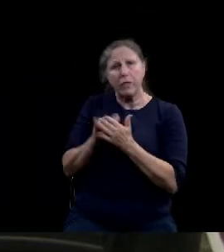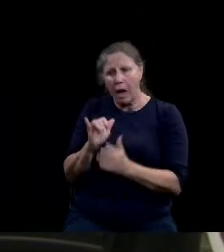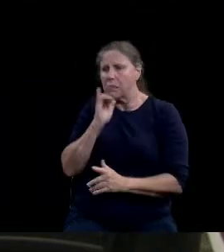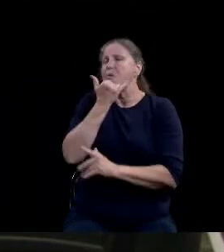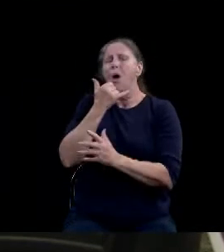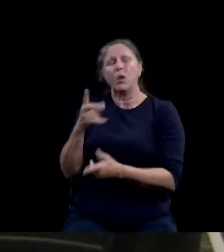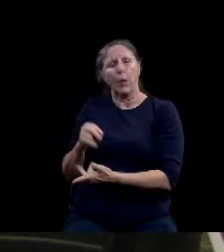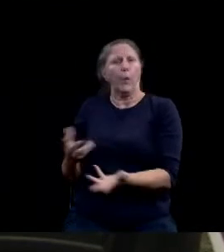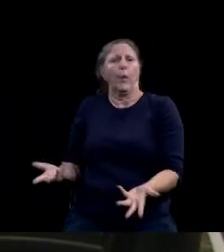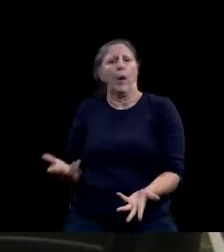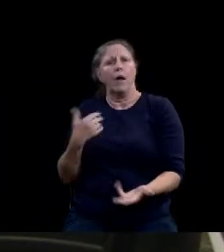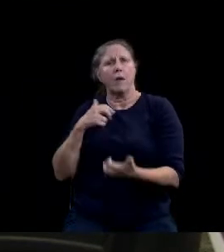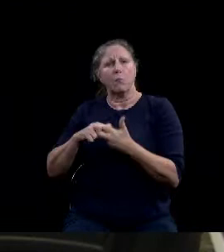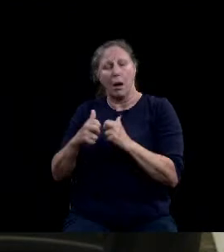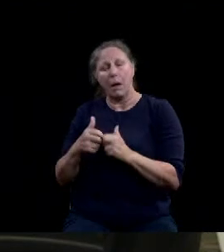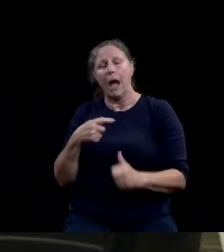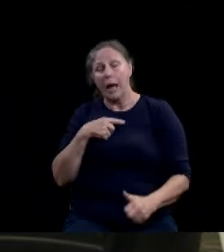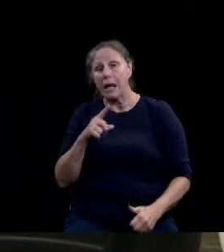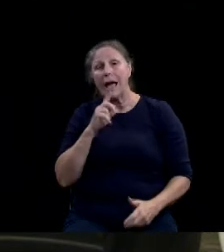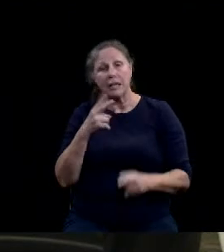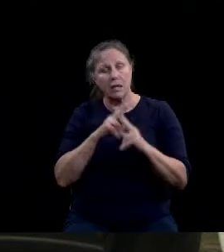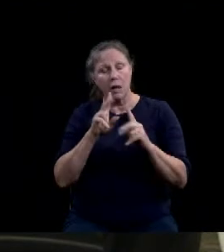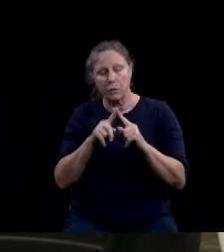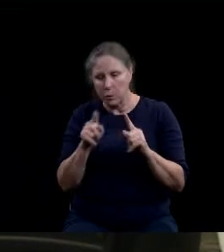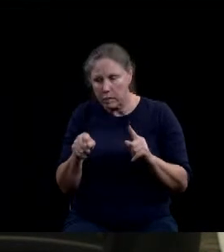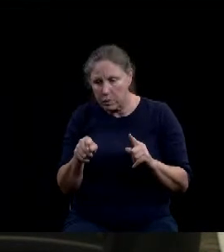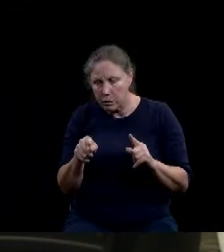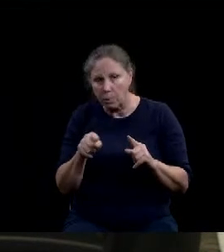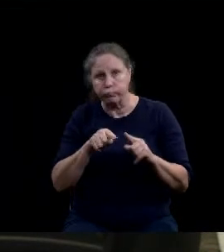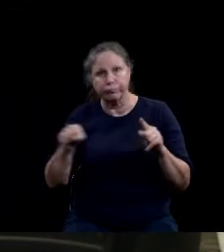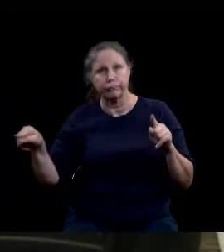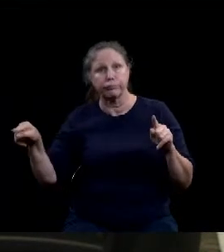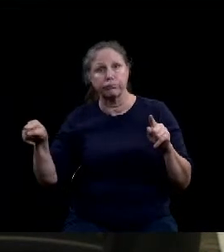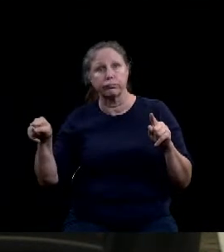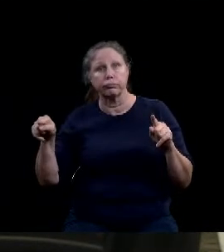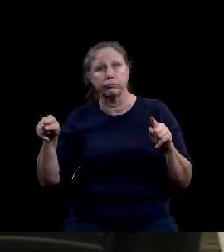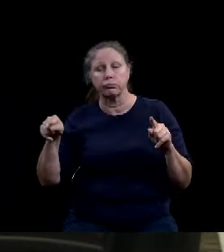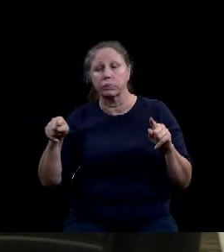a few days ago. If you truly want